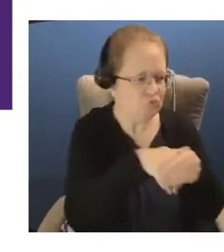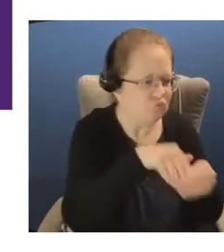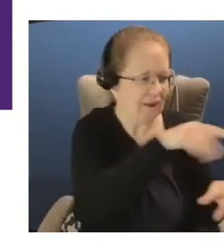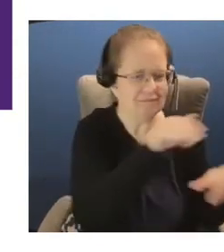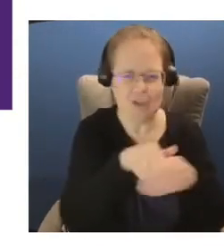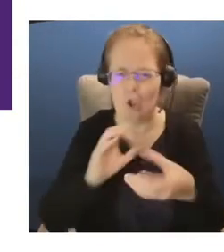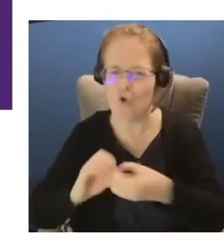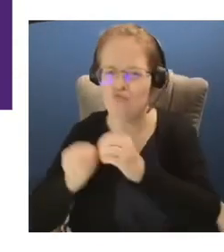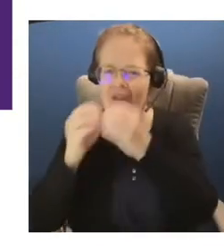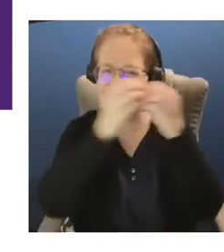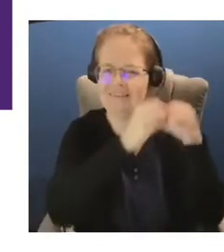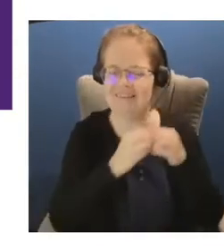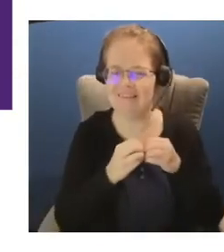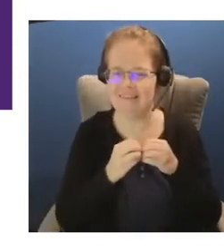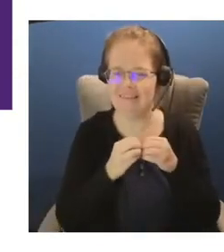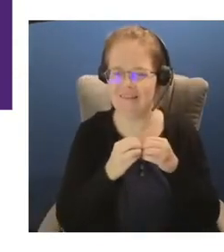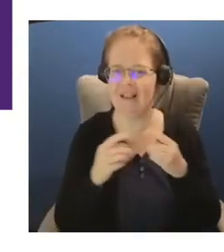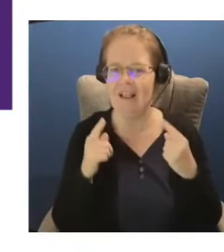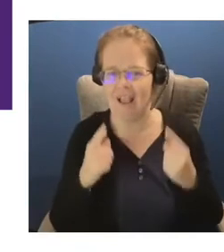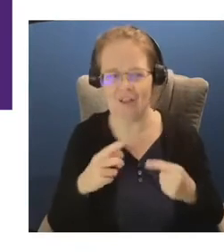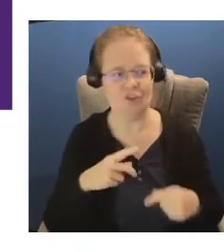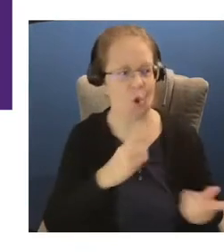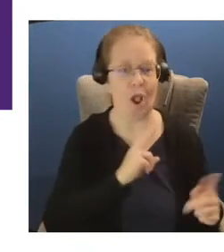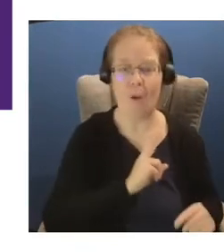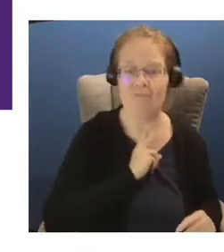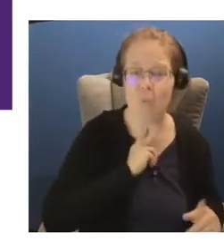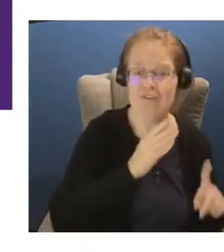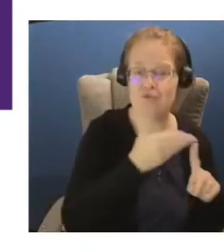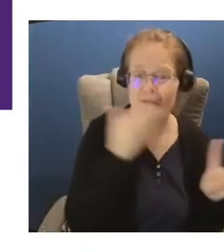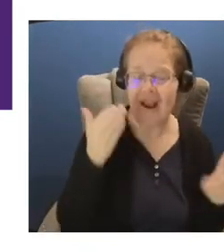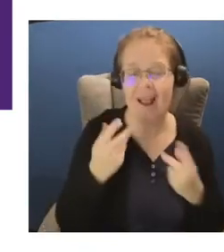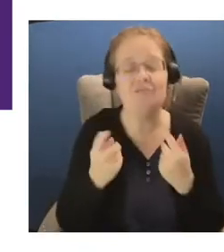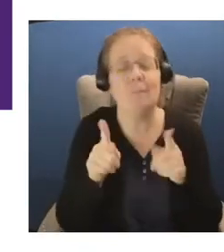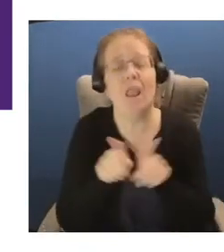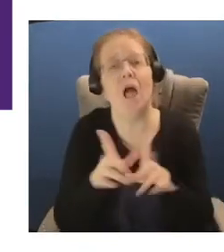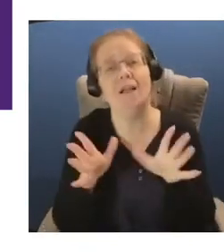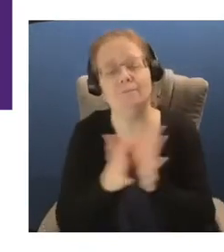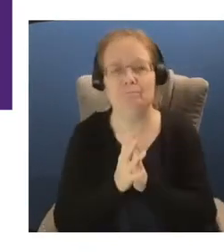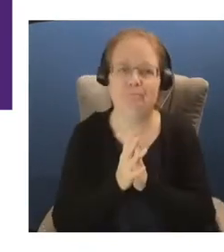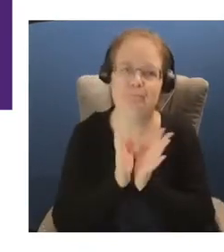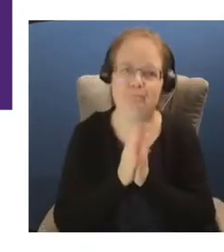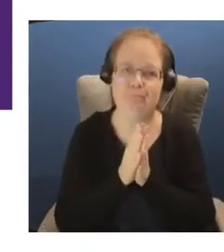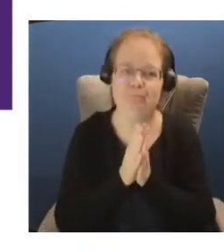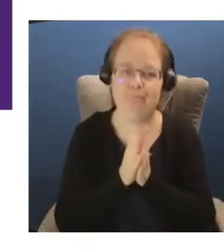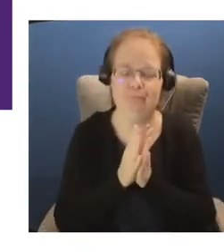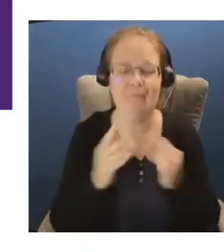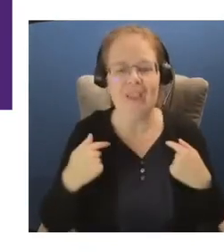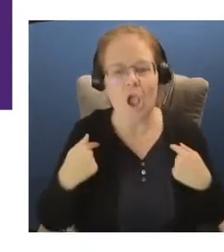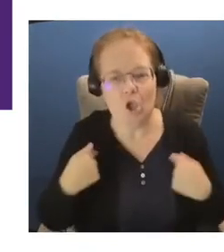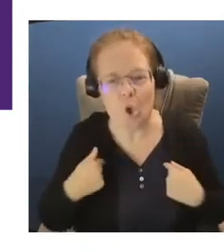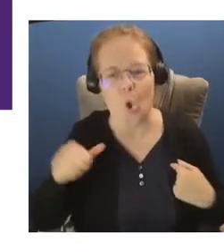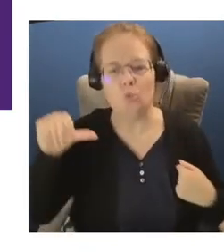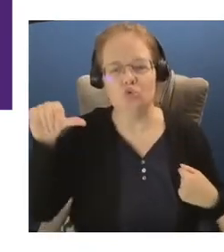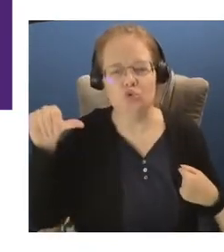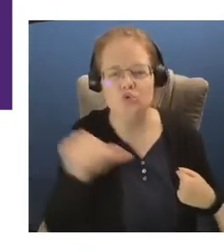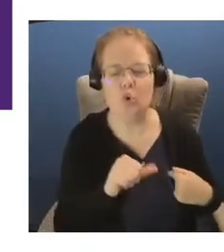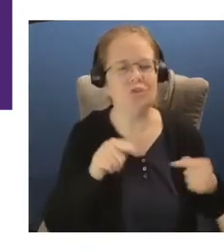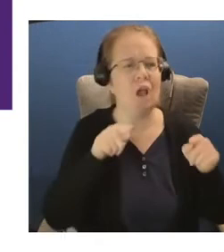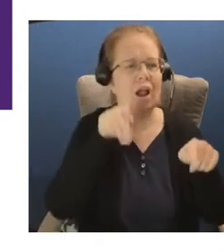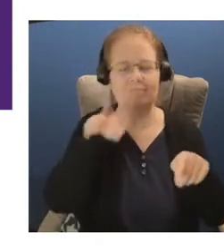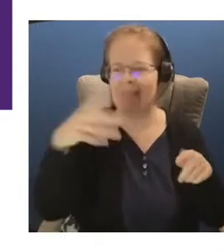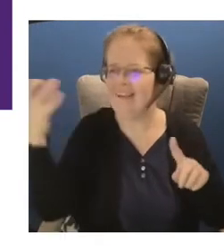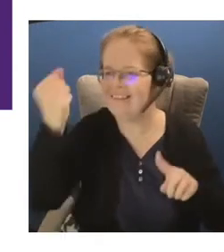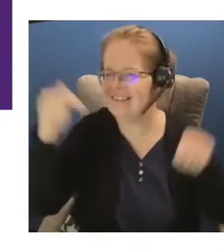So, you know, it comes down to their voice recognition and other things. But, like, we should point more at the successors out there who are